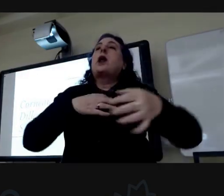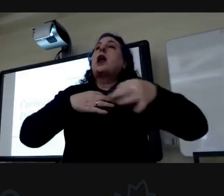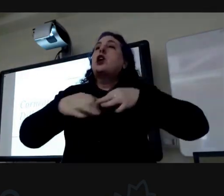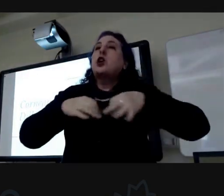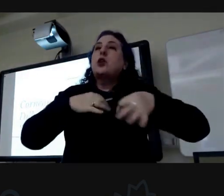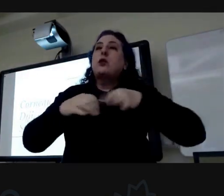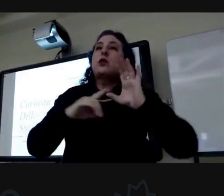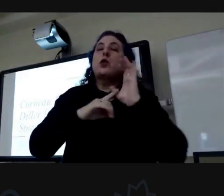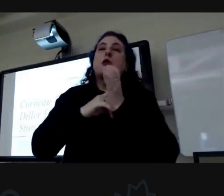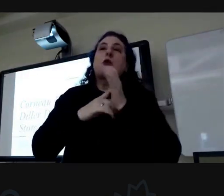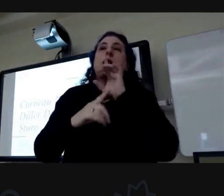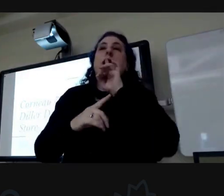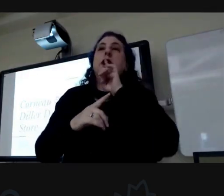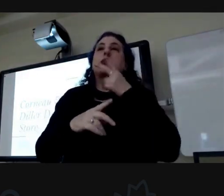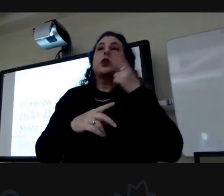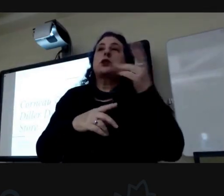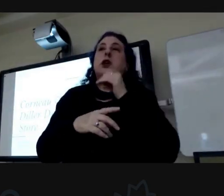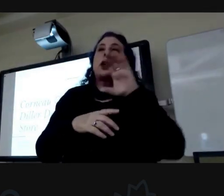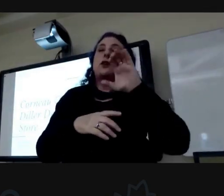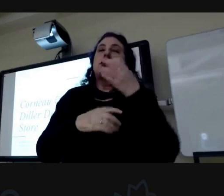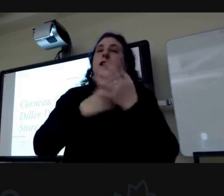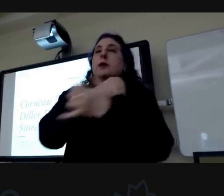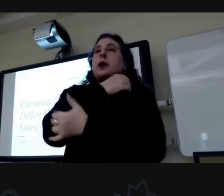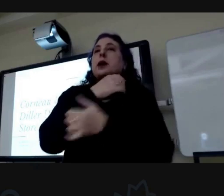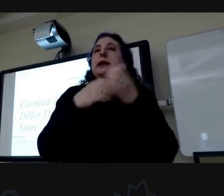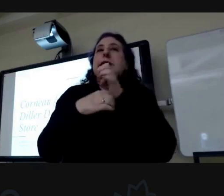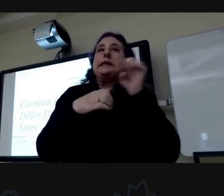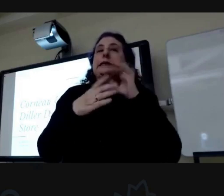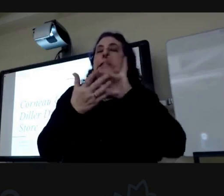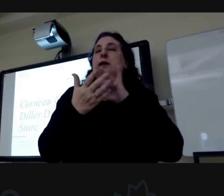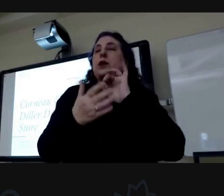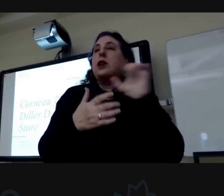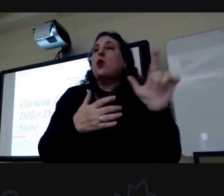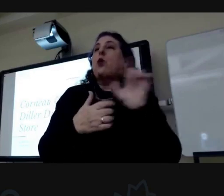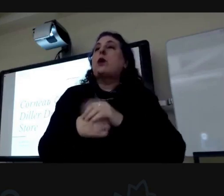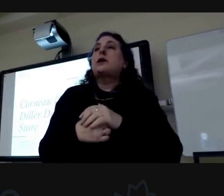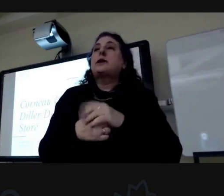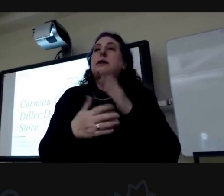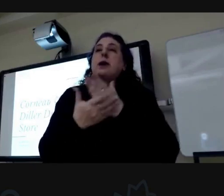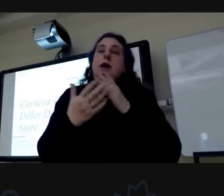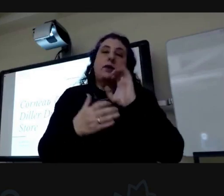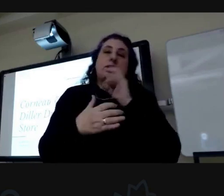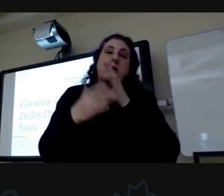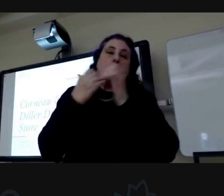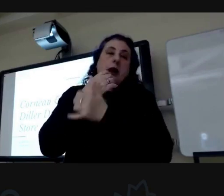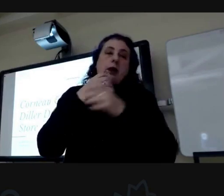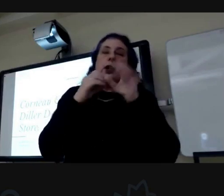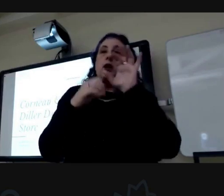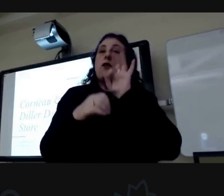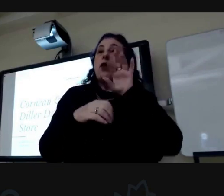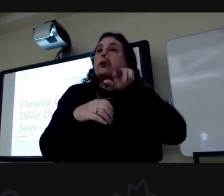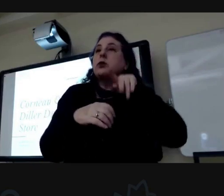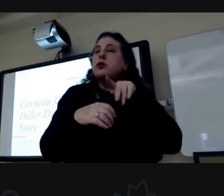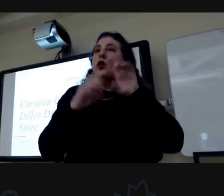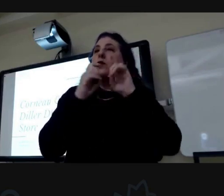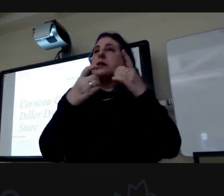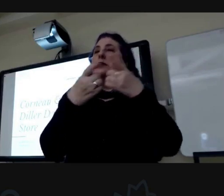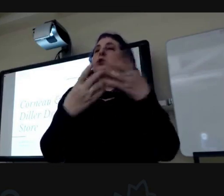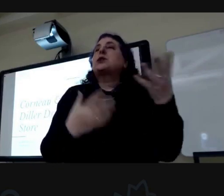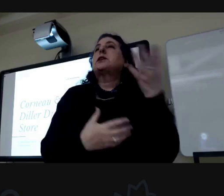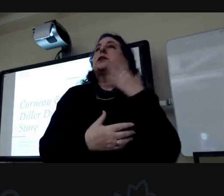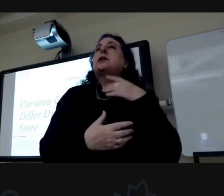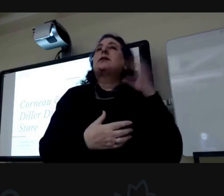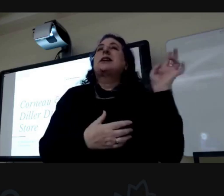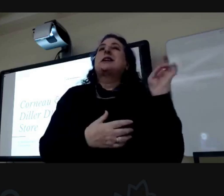the cultural natural history of Champaign County in east central Illinois we're a part of the Champaign County Forest Preserve District a collection of